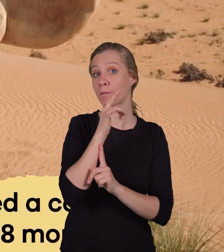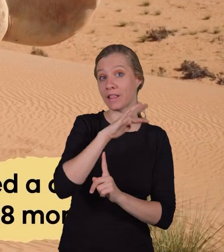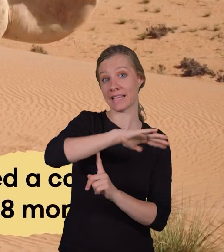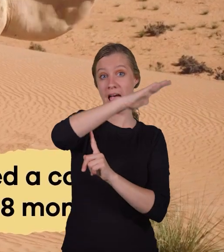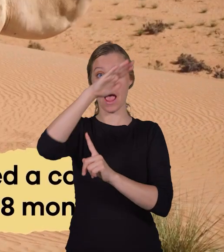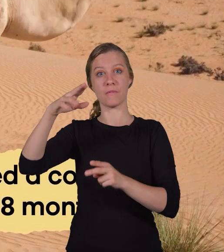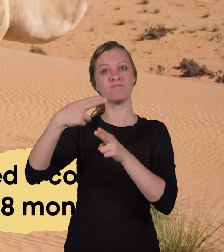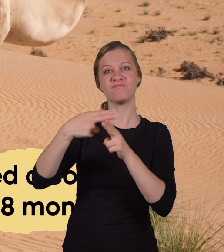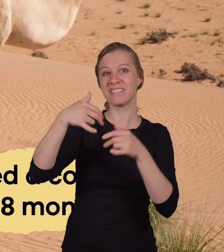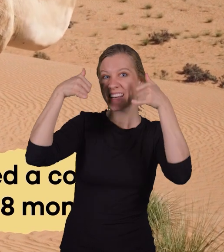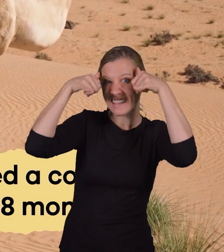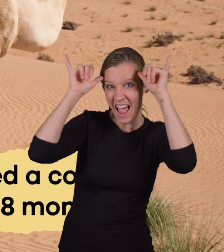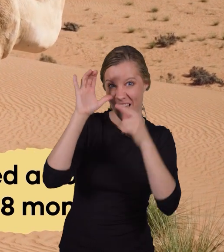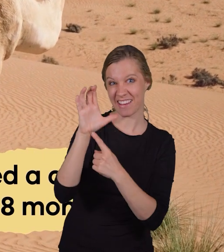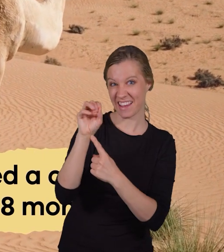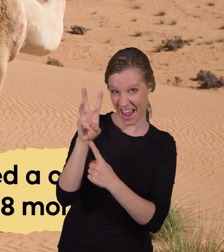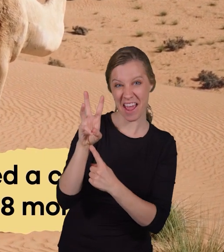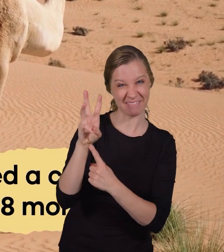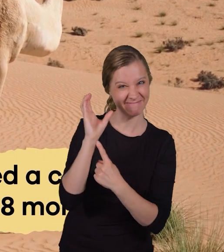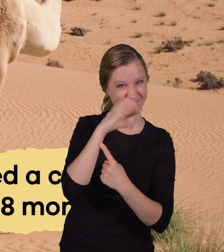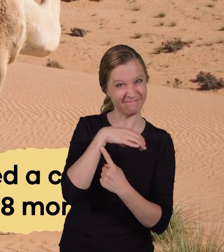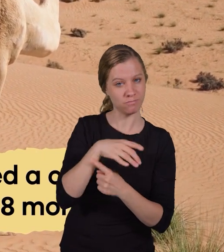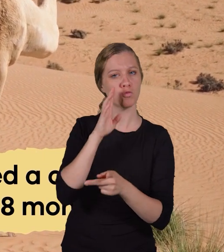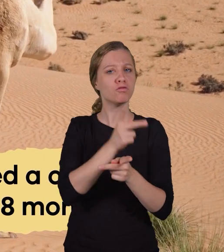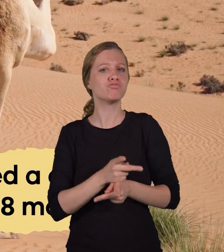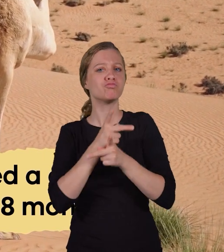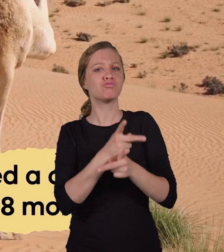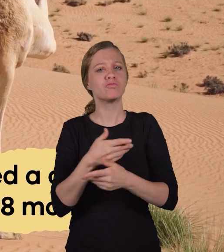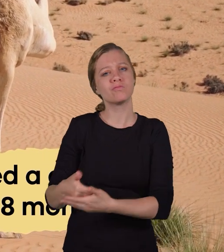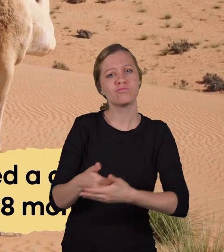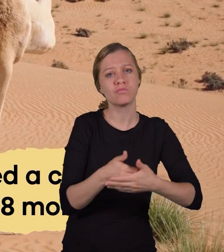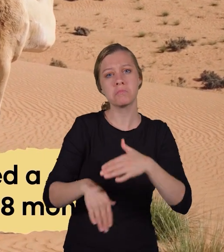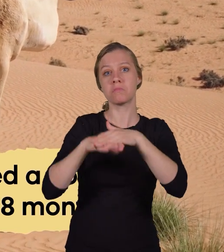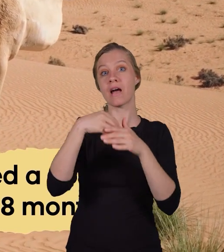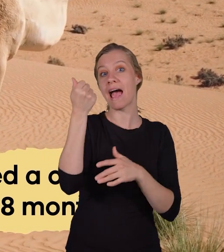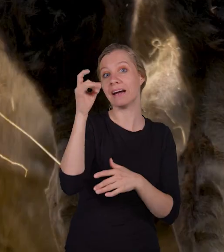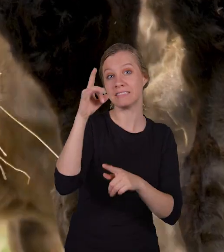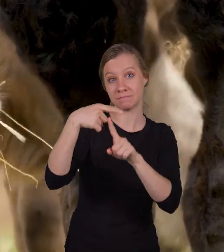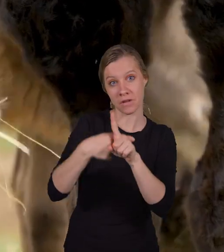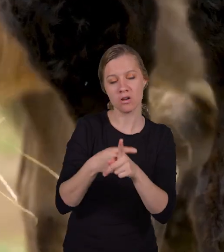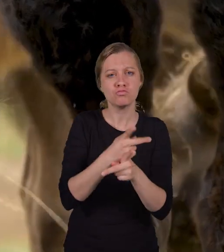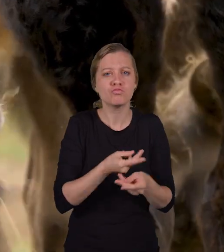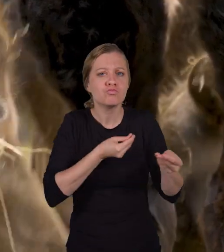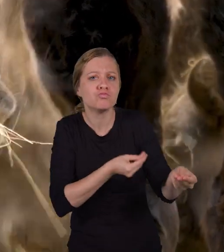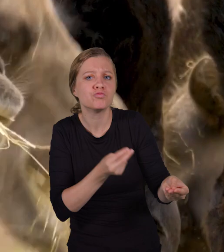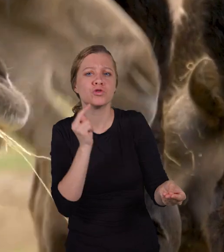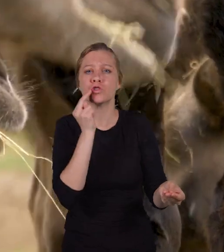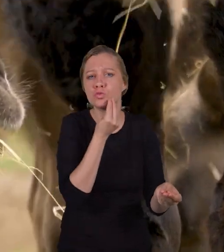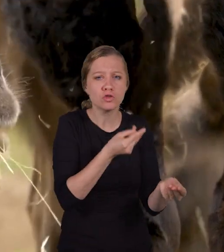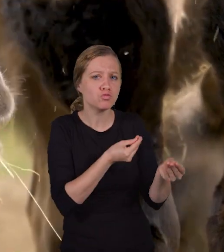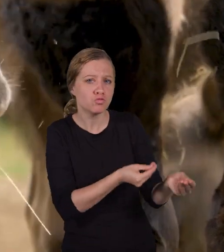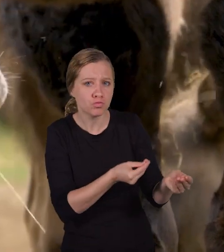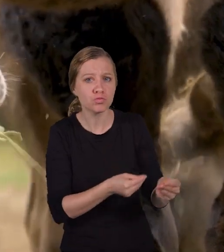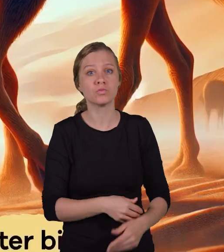A mother camel, also called a cow, will nurse her calf for up to 18 months, providing it with essential